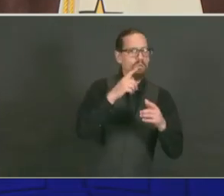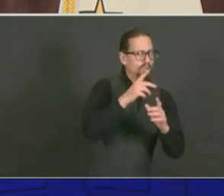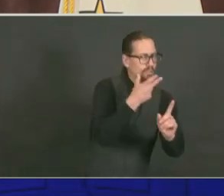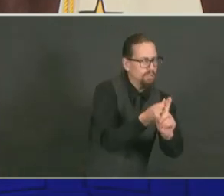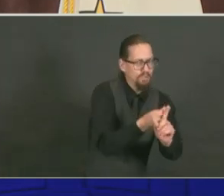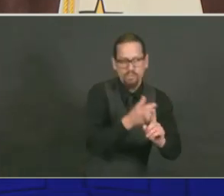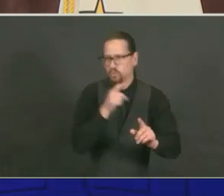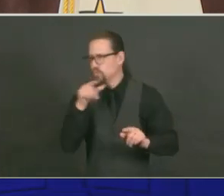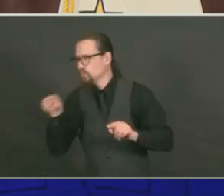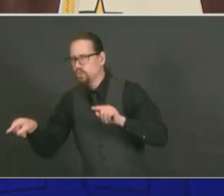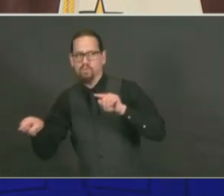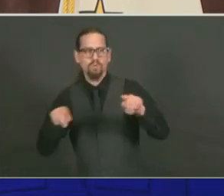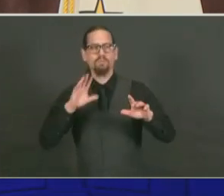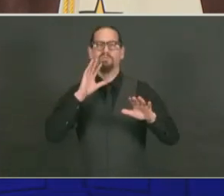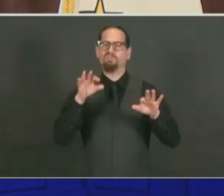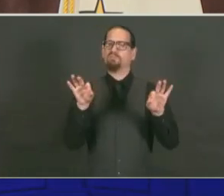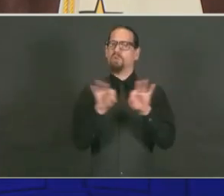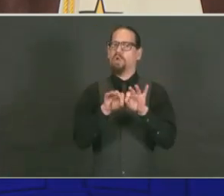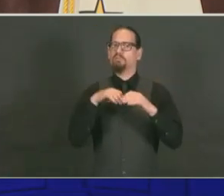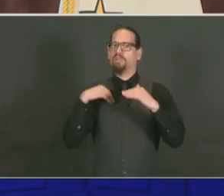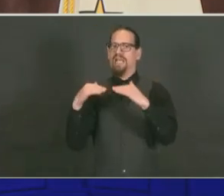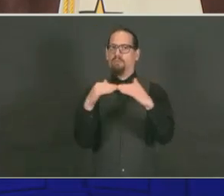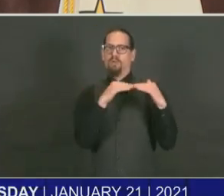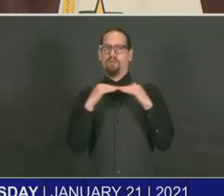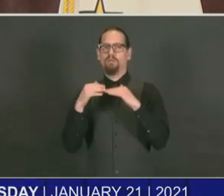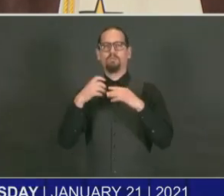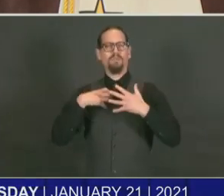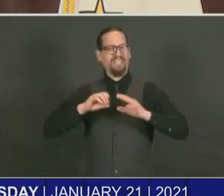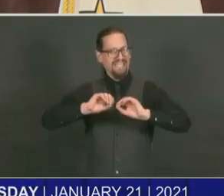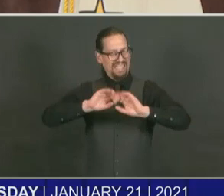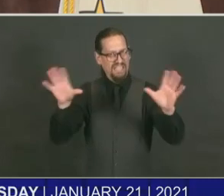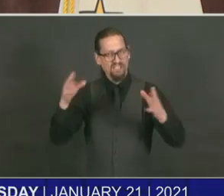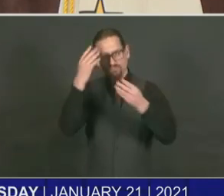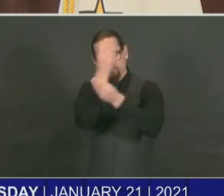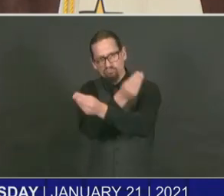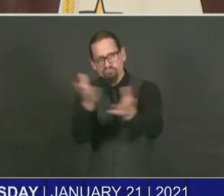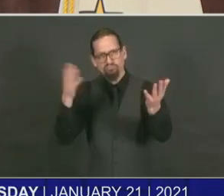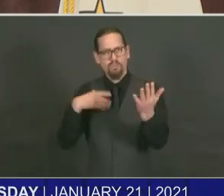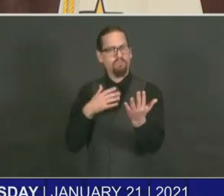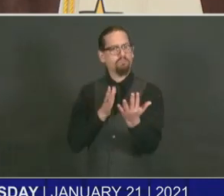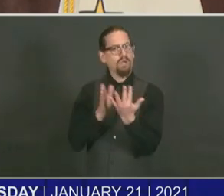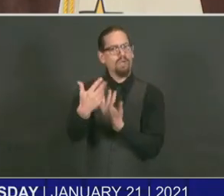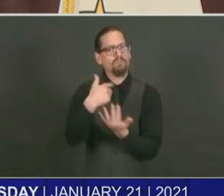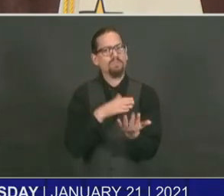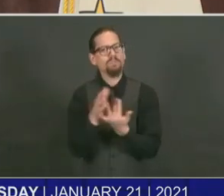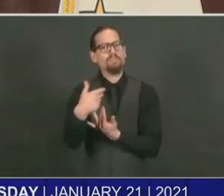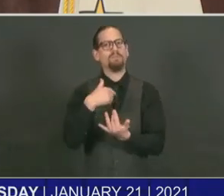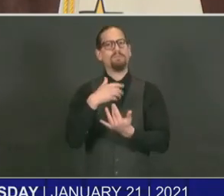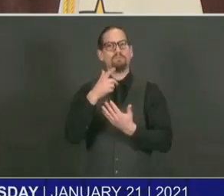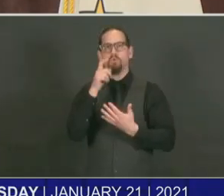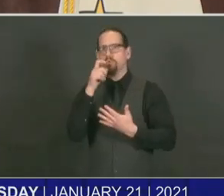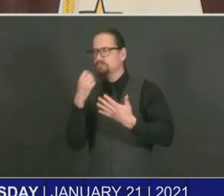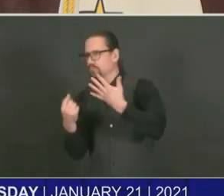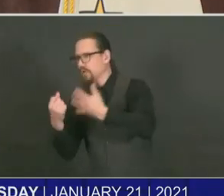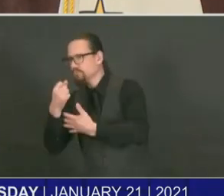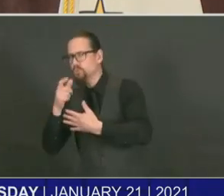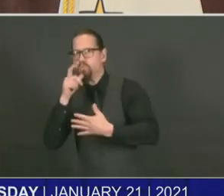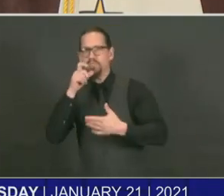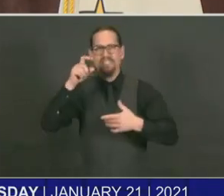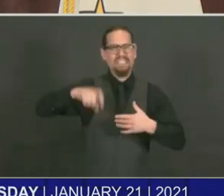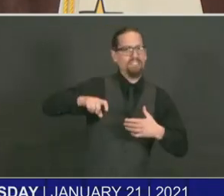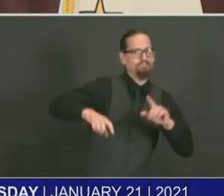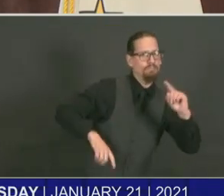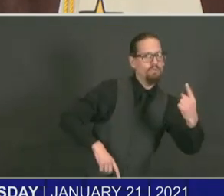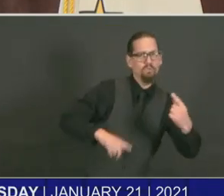for us throughout, and they will remain priorities going forward. It's our role to continue to